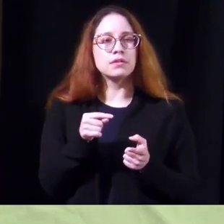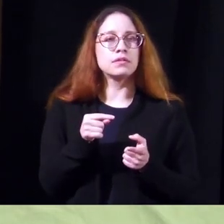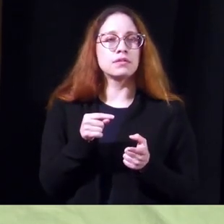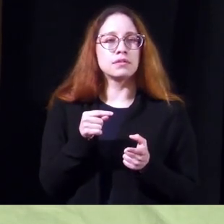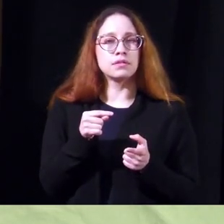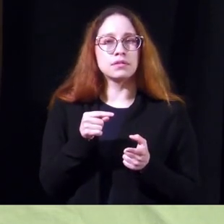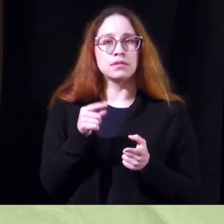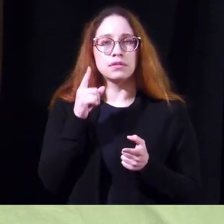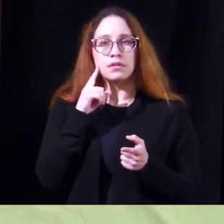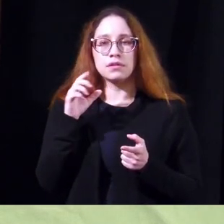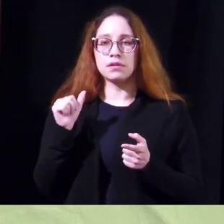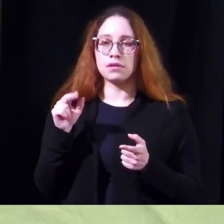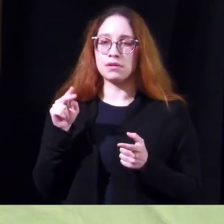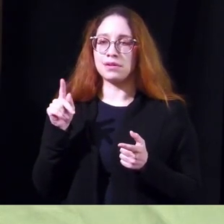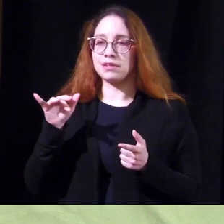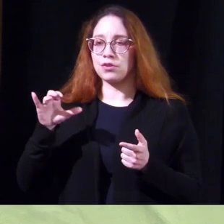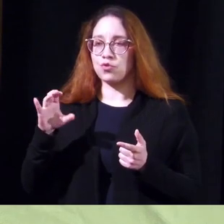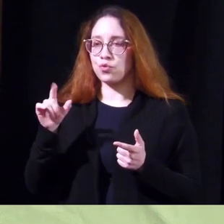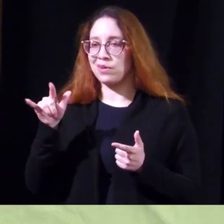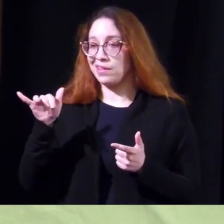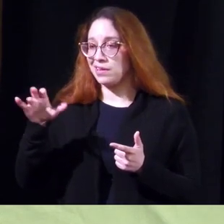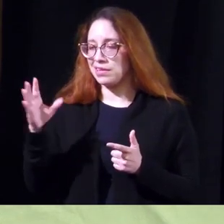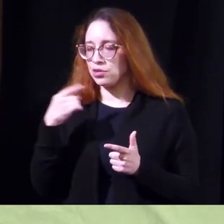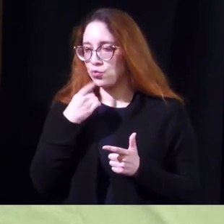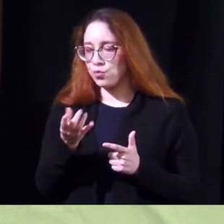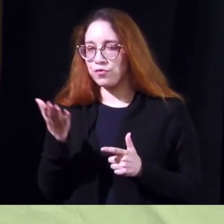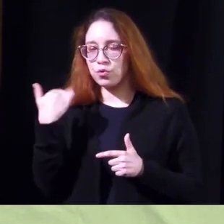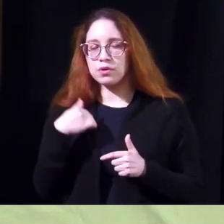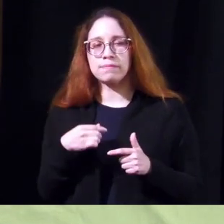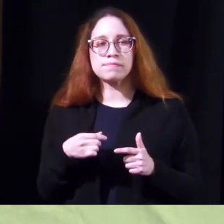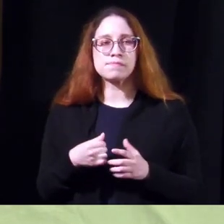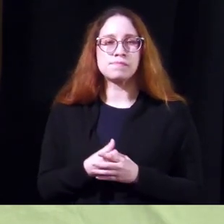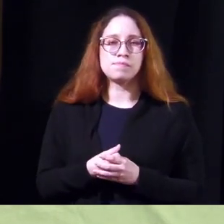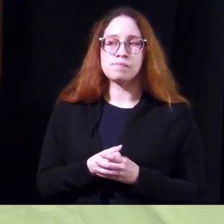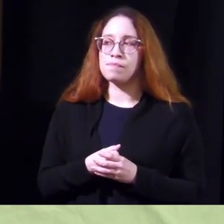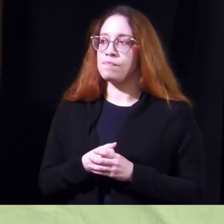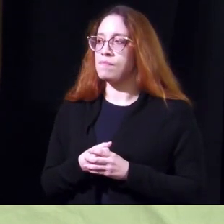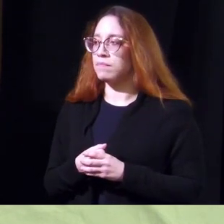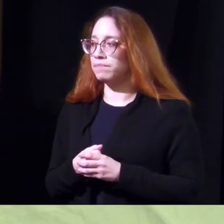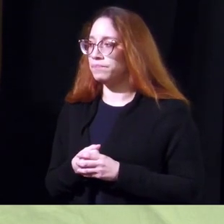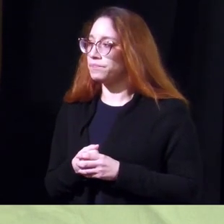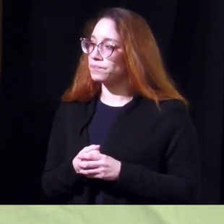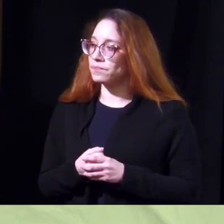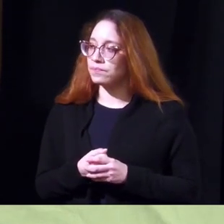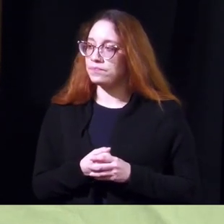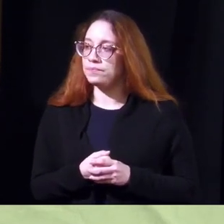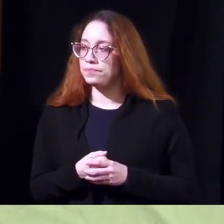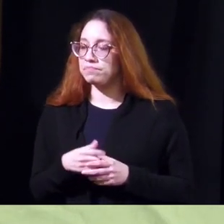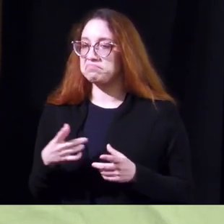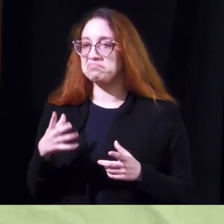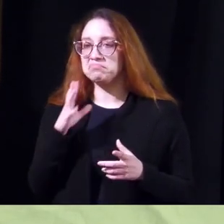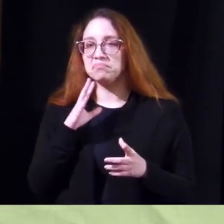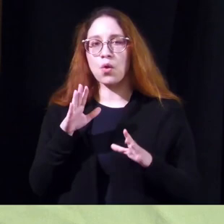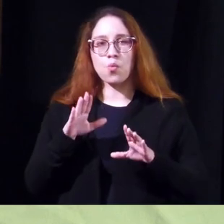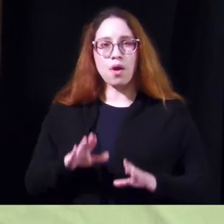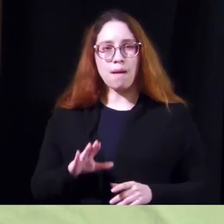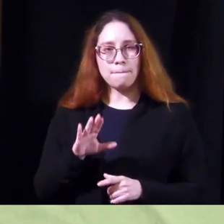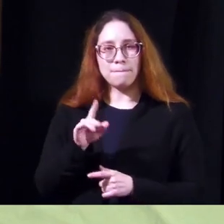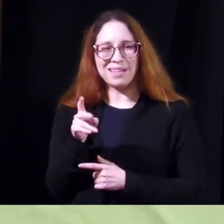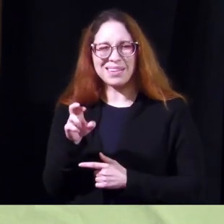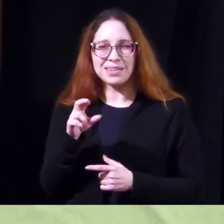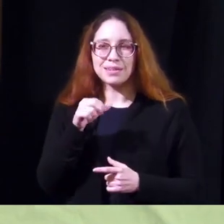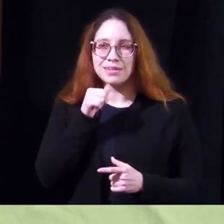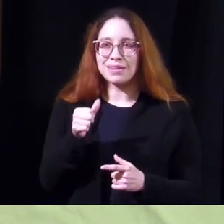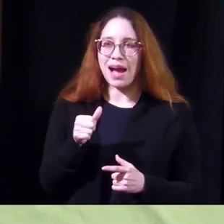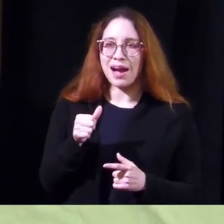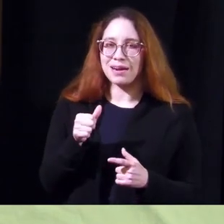the anticholinergic medications the ones that i mentioned that uh uh or any of the medicines that calm the bladder down you're